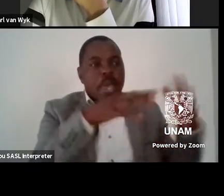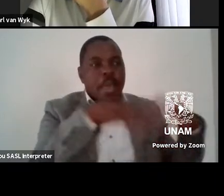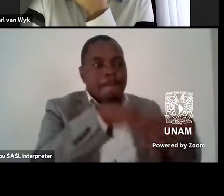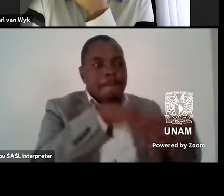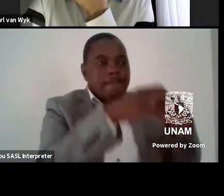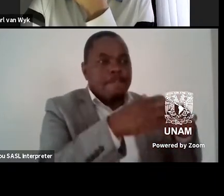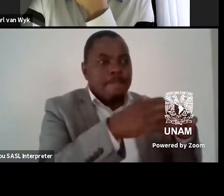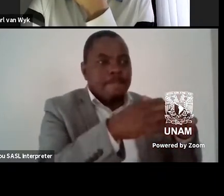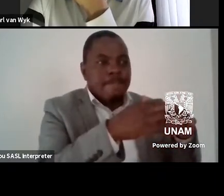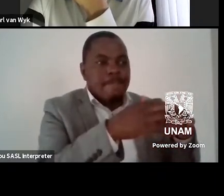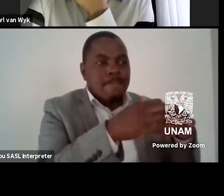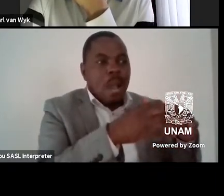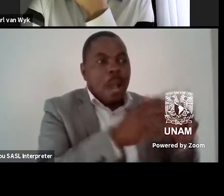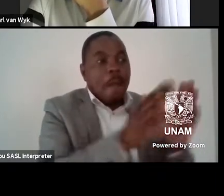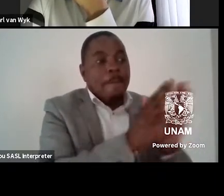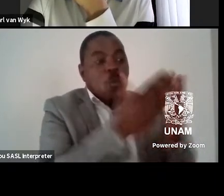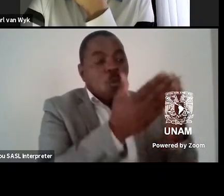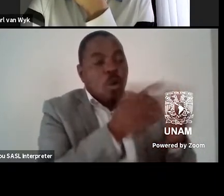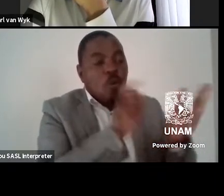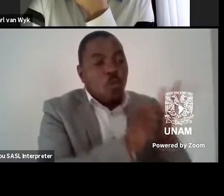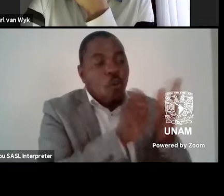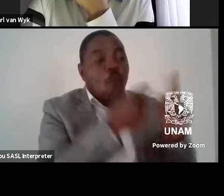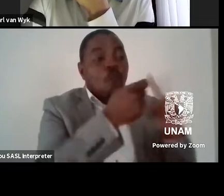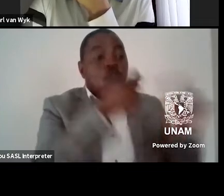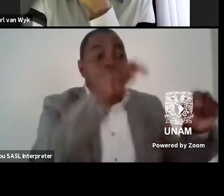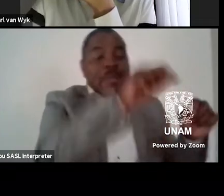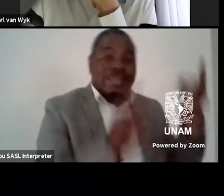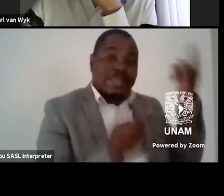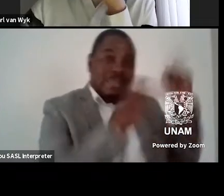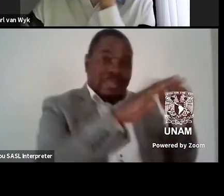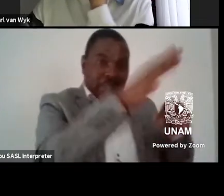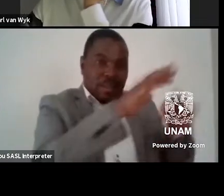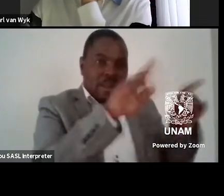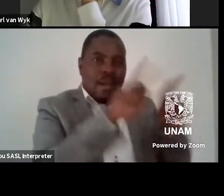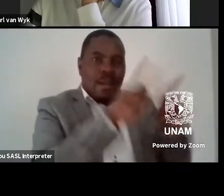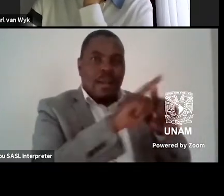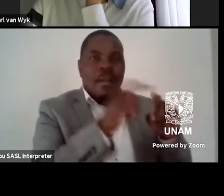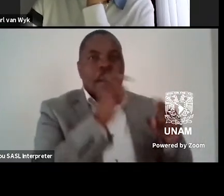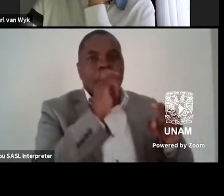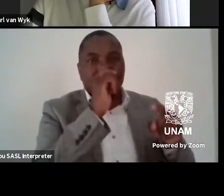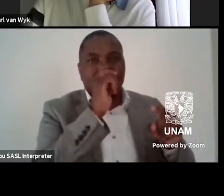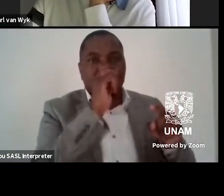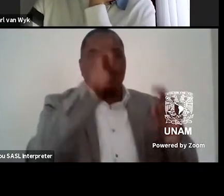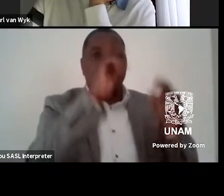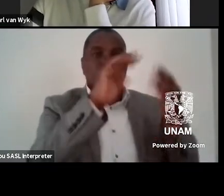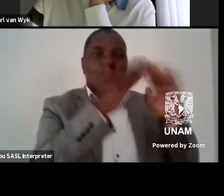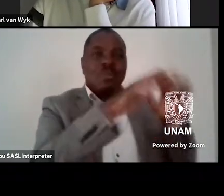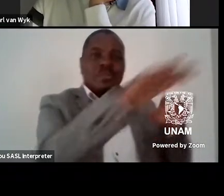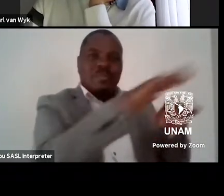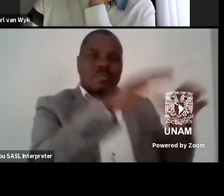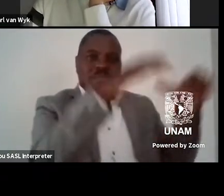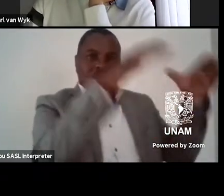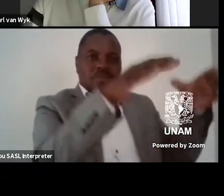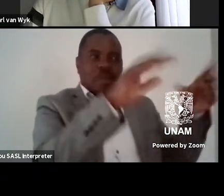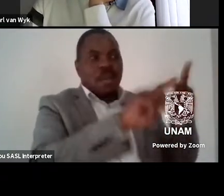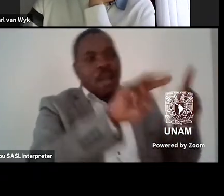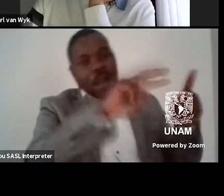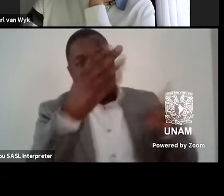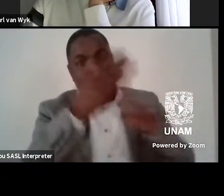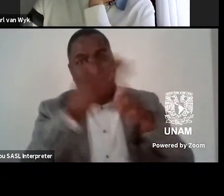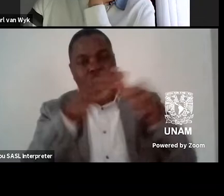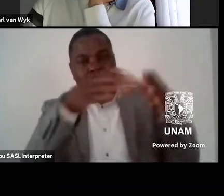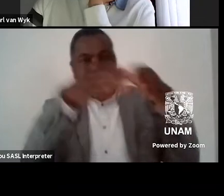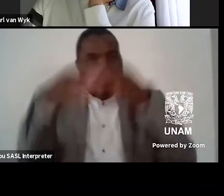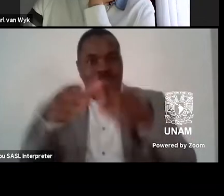in the middle class characters for example and other works that are